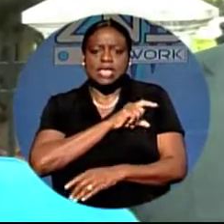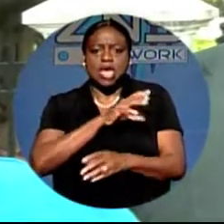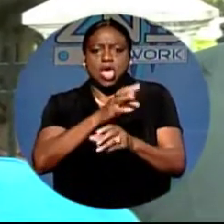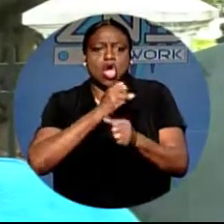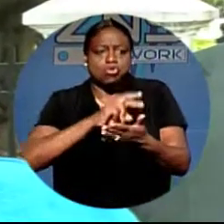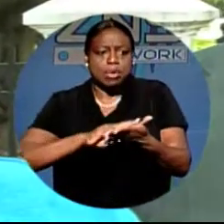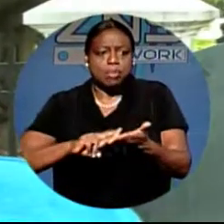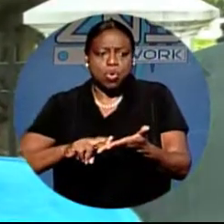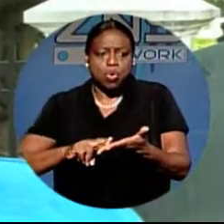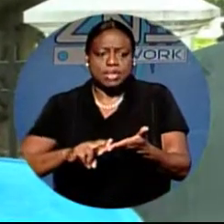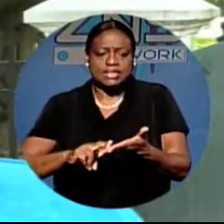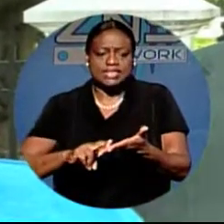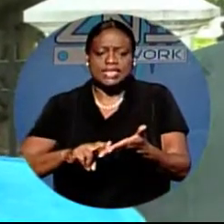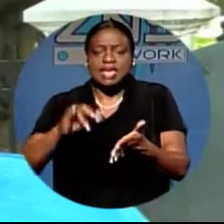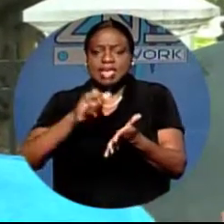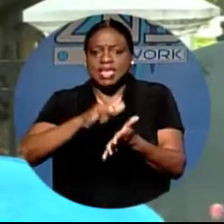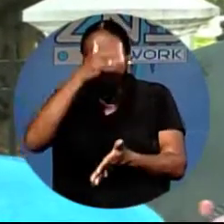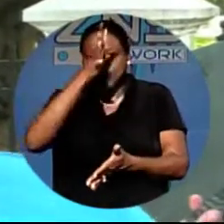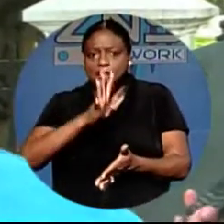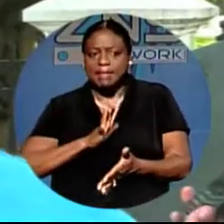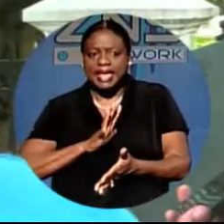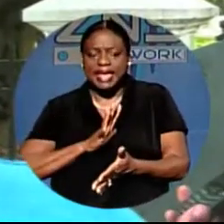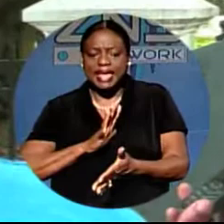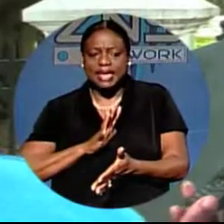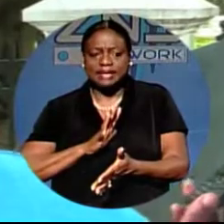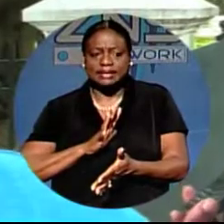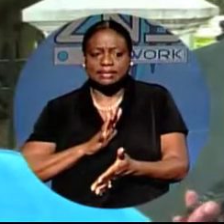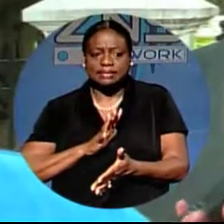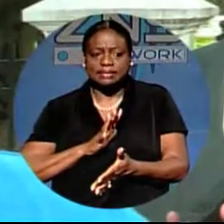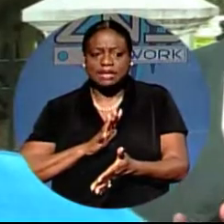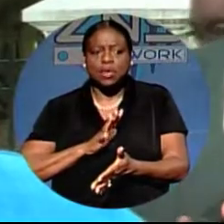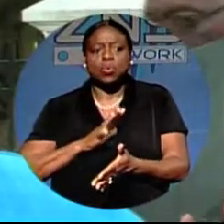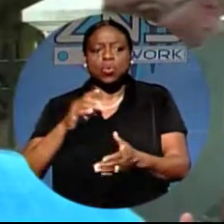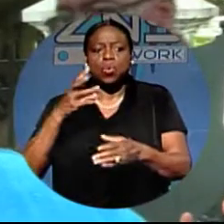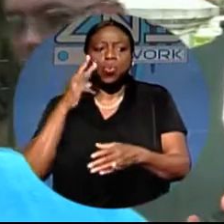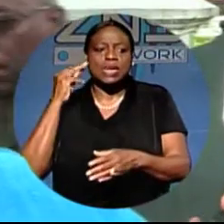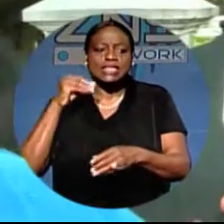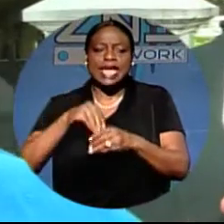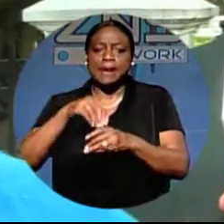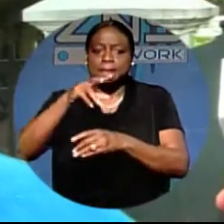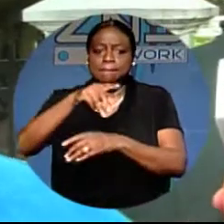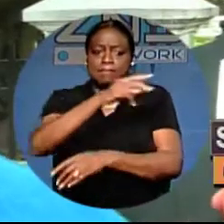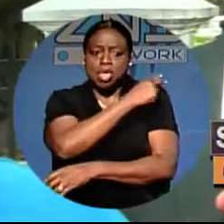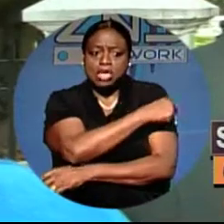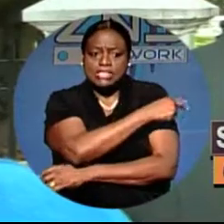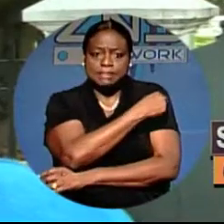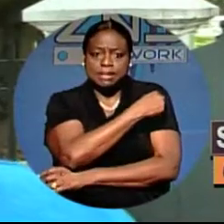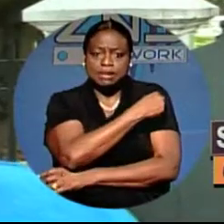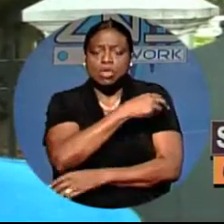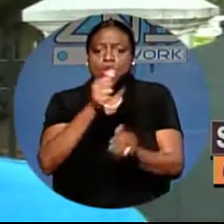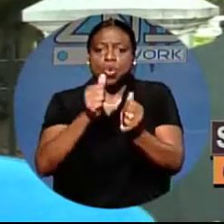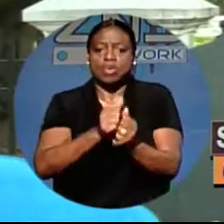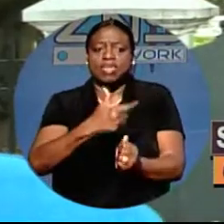that a man had turned up to the PMH with multiple gunshot wounds.